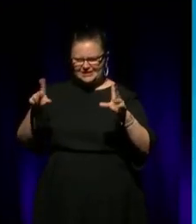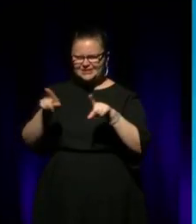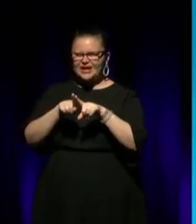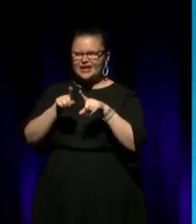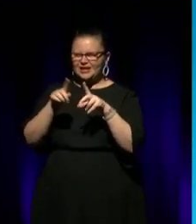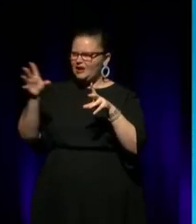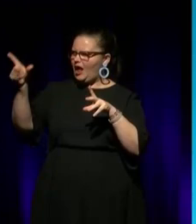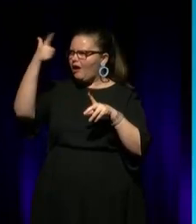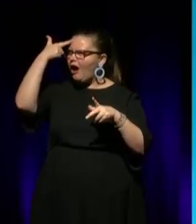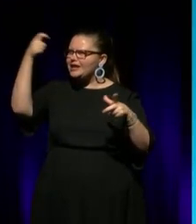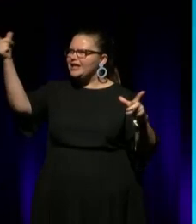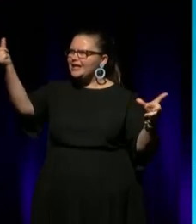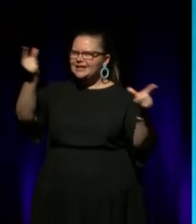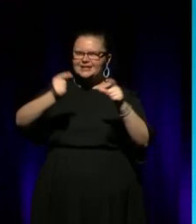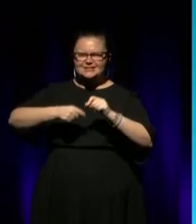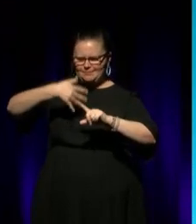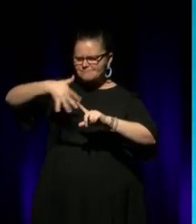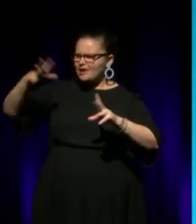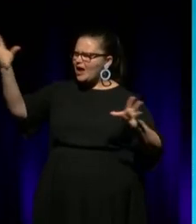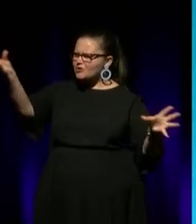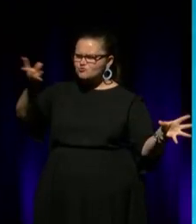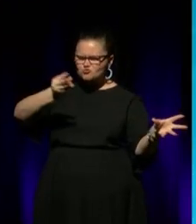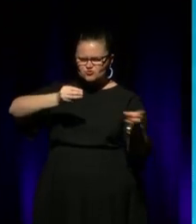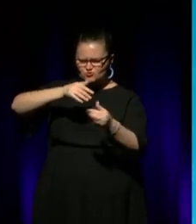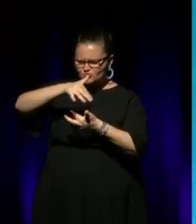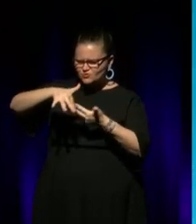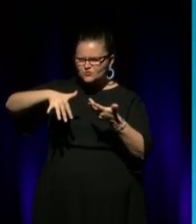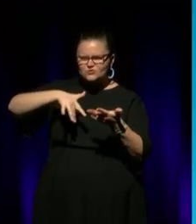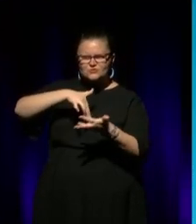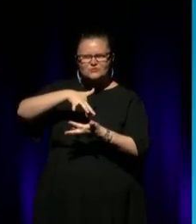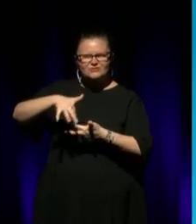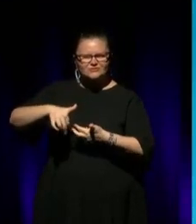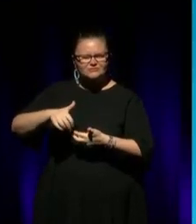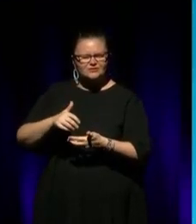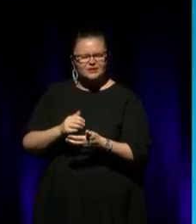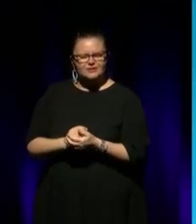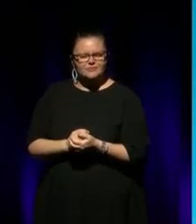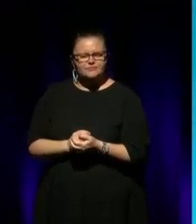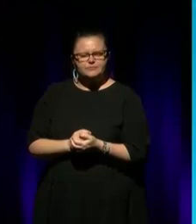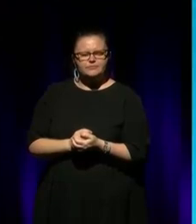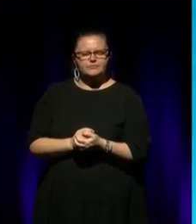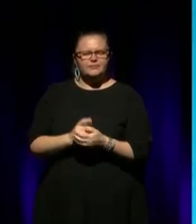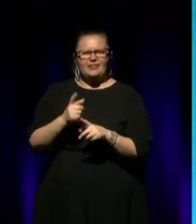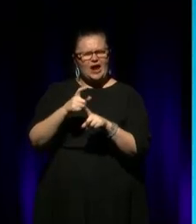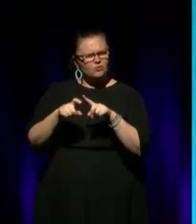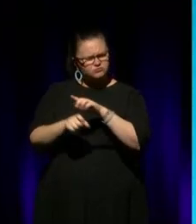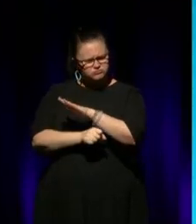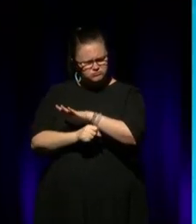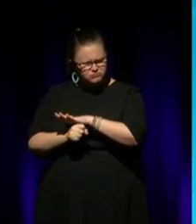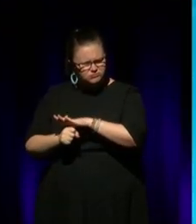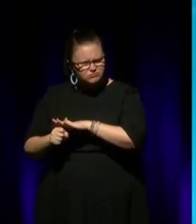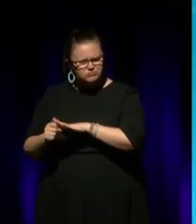of birthings of these little satellites of cultural foundations that were still trying to